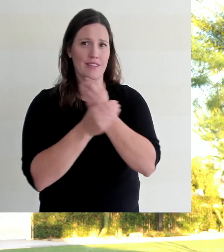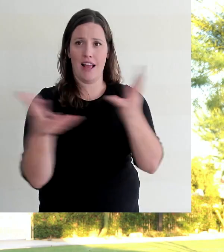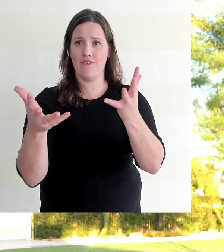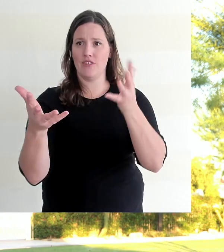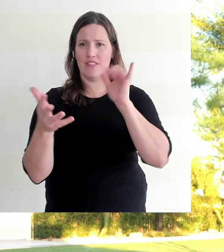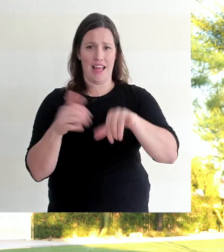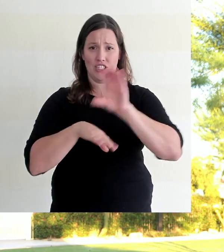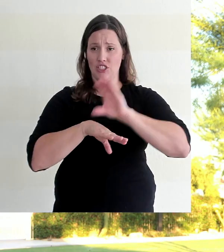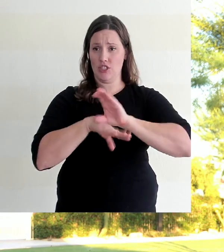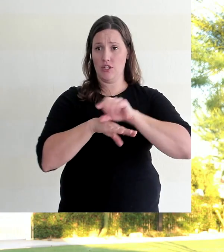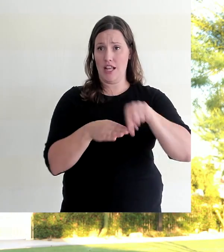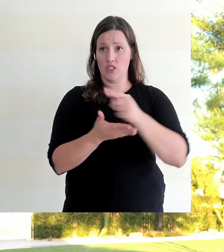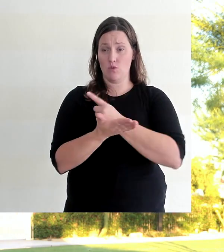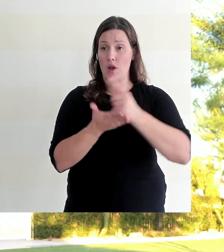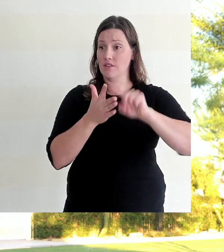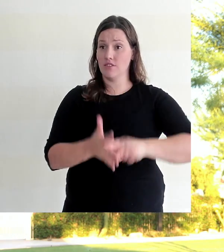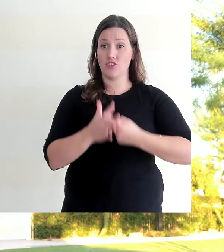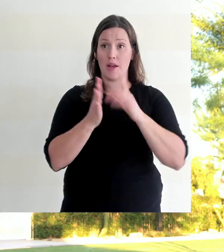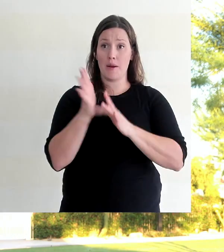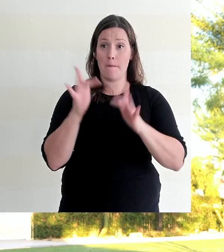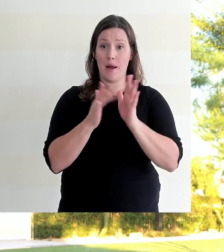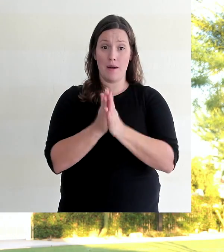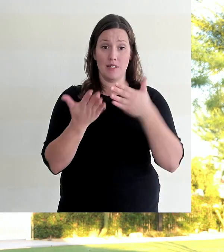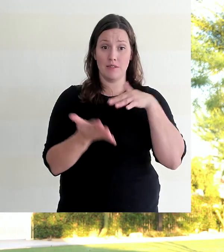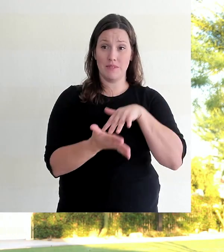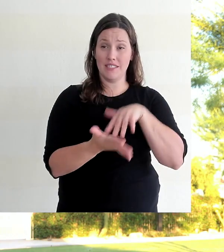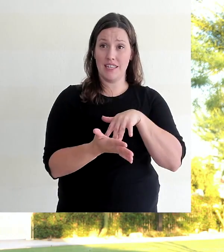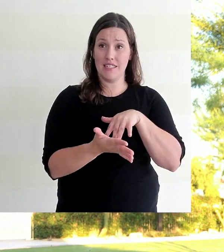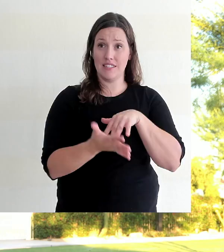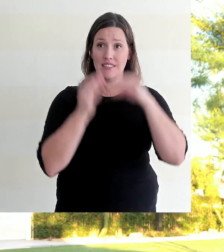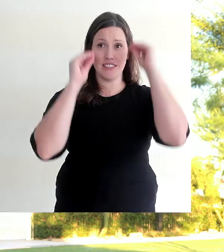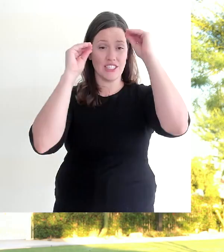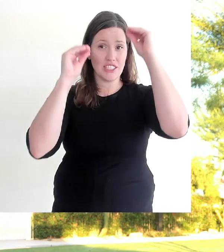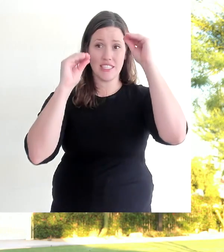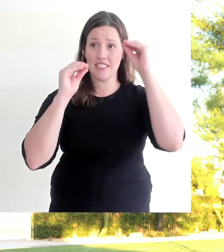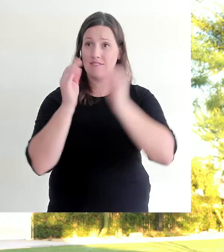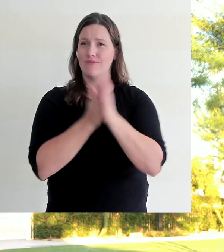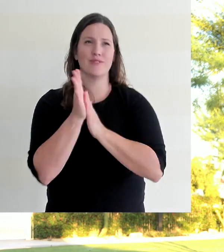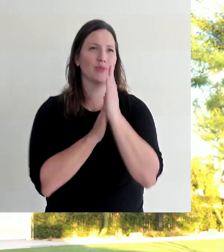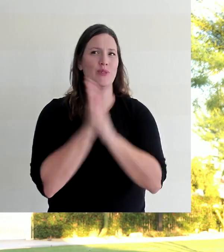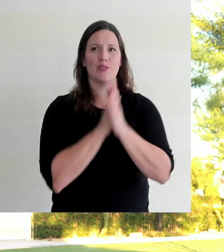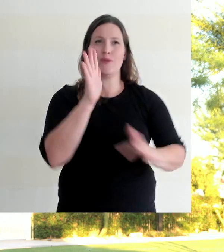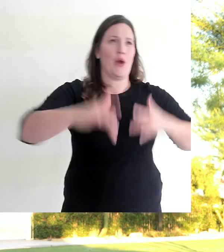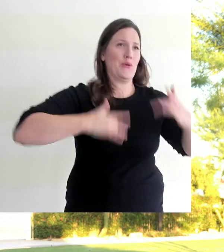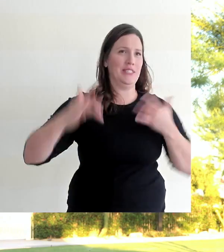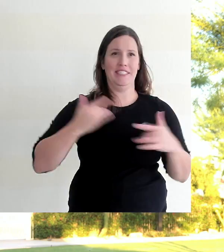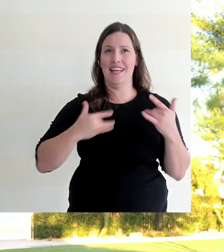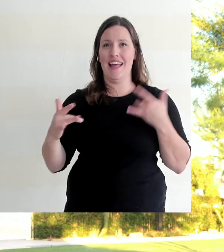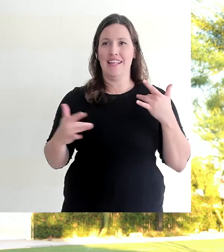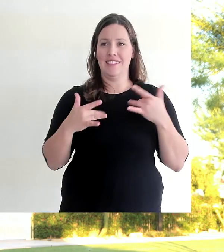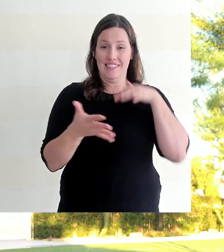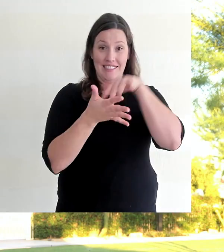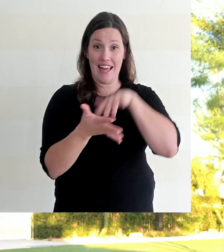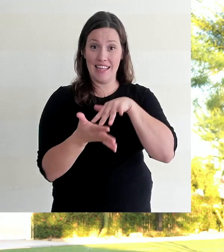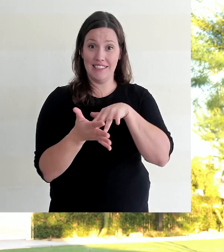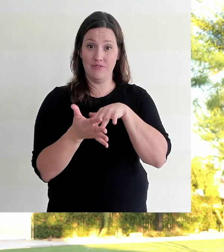now begins all of our Bible studies. All of our teachers are eager and excited to get studying and to